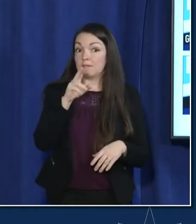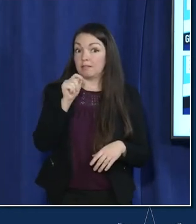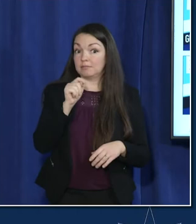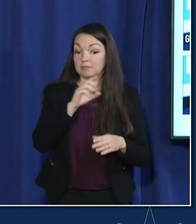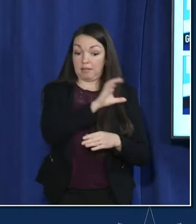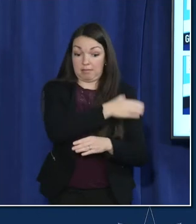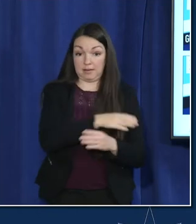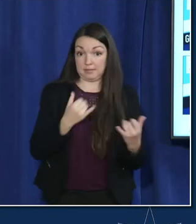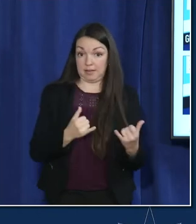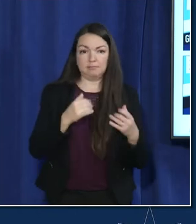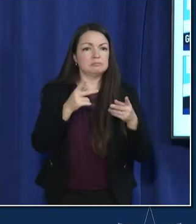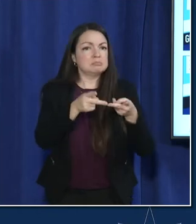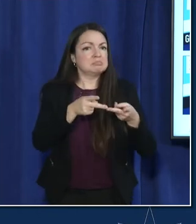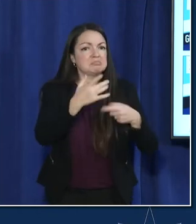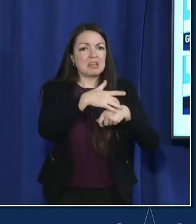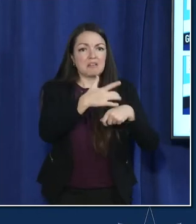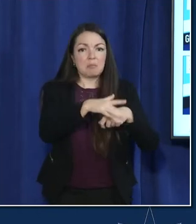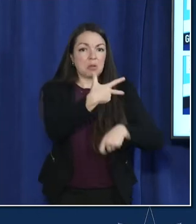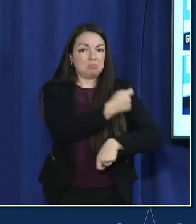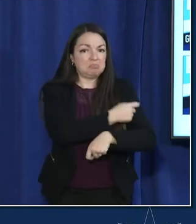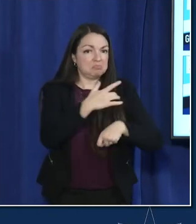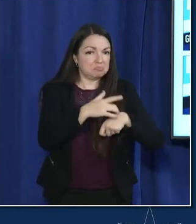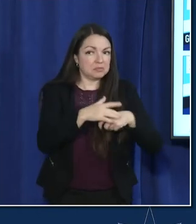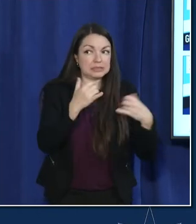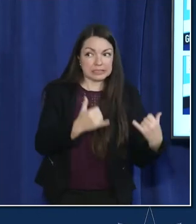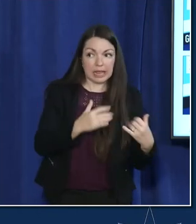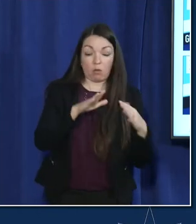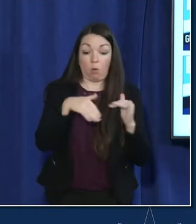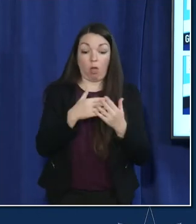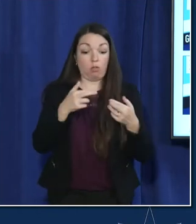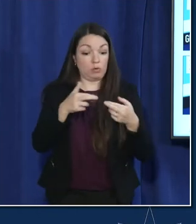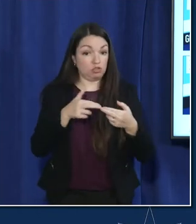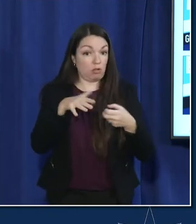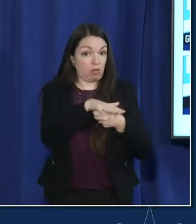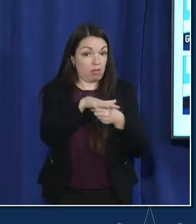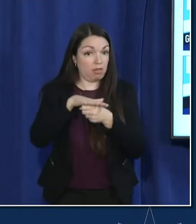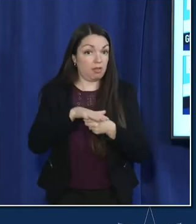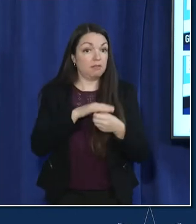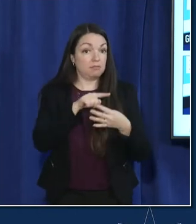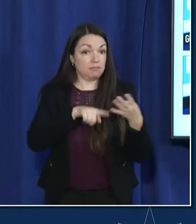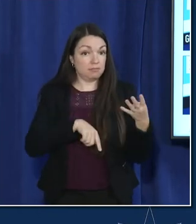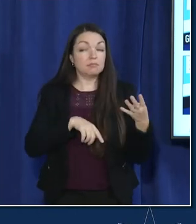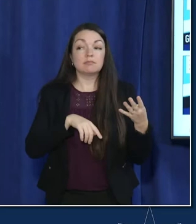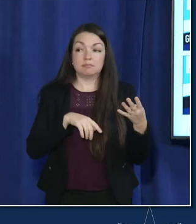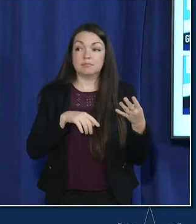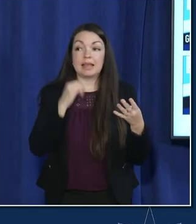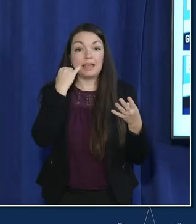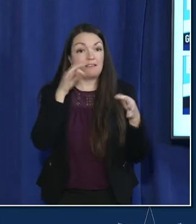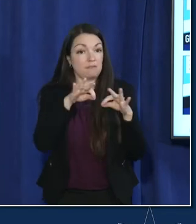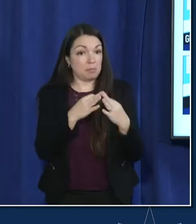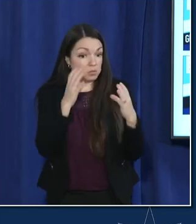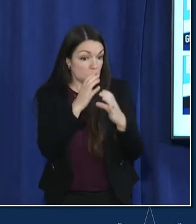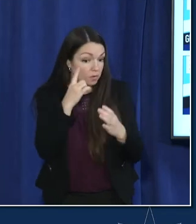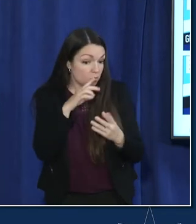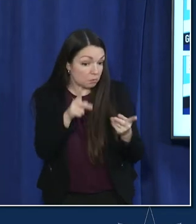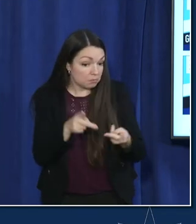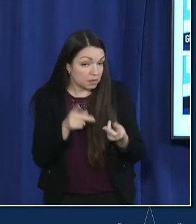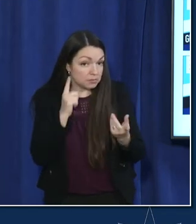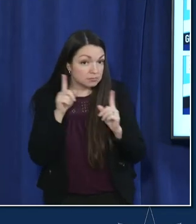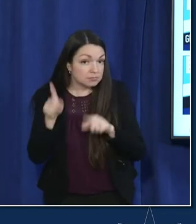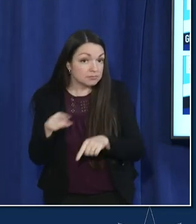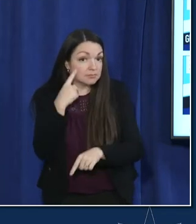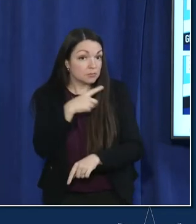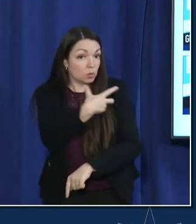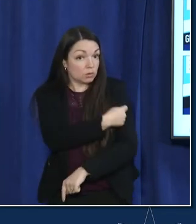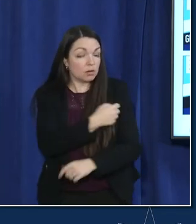today there are spots available at all of our regional sites if families are looking for a location to get vaccinated we have both 5 to 11 as well